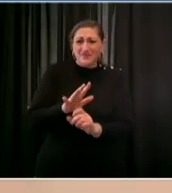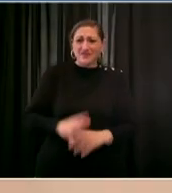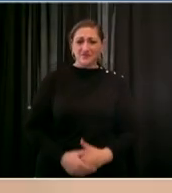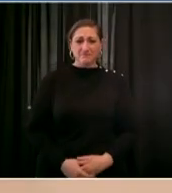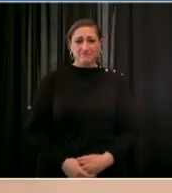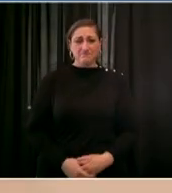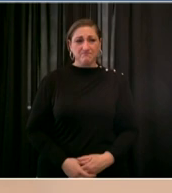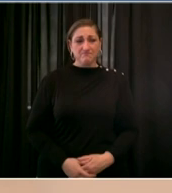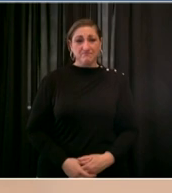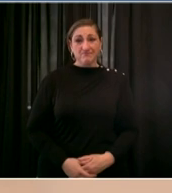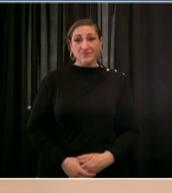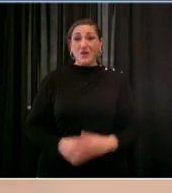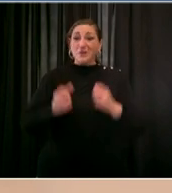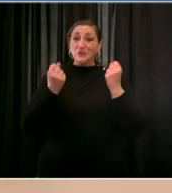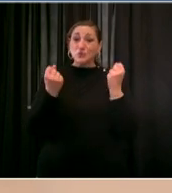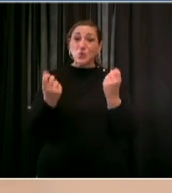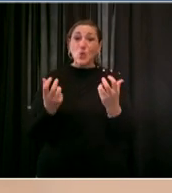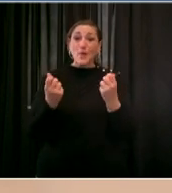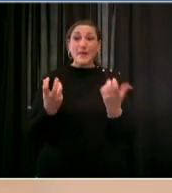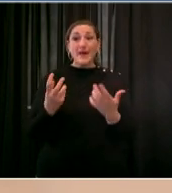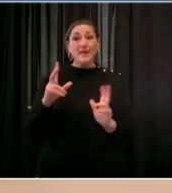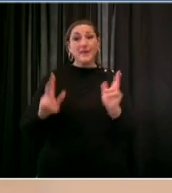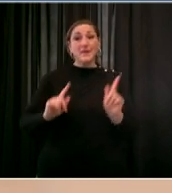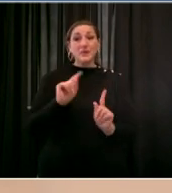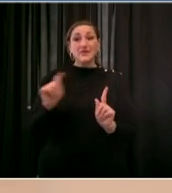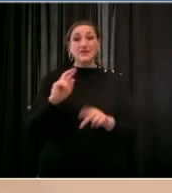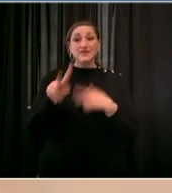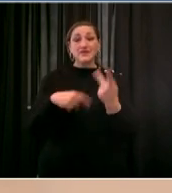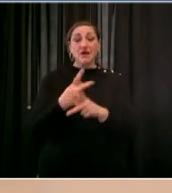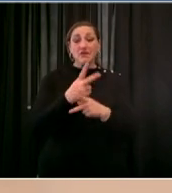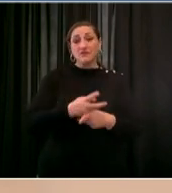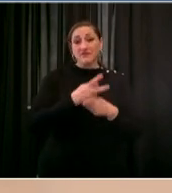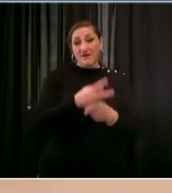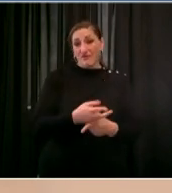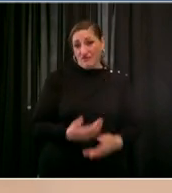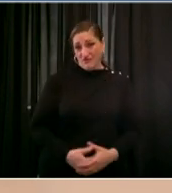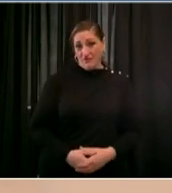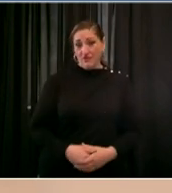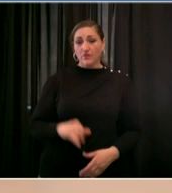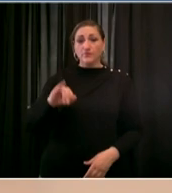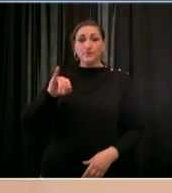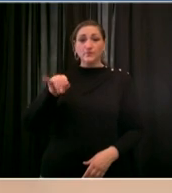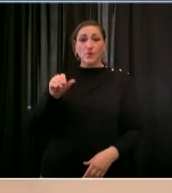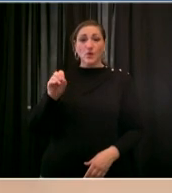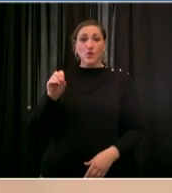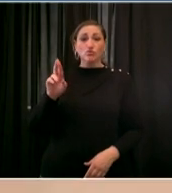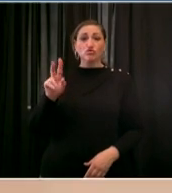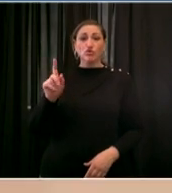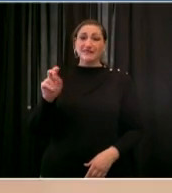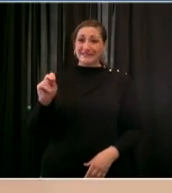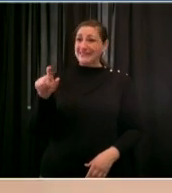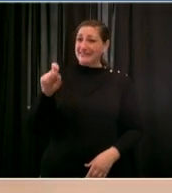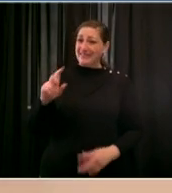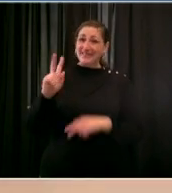many were trying to get for him it wasn't always successful over the last several years jordan interacted with